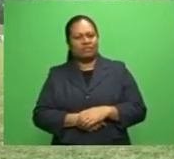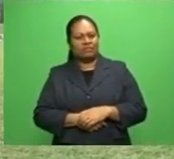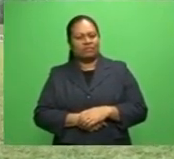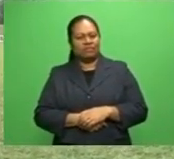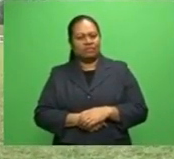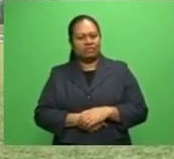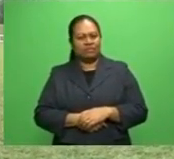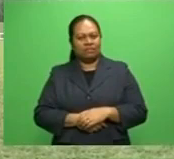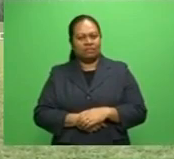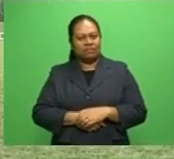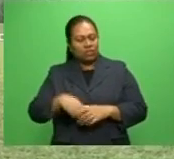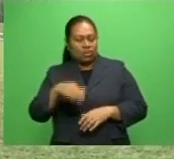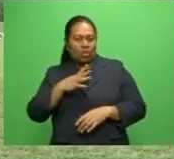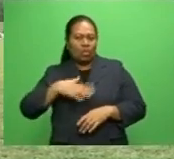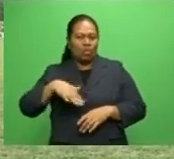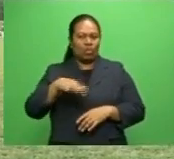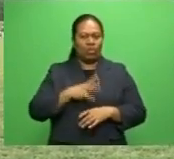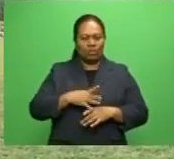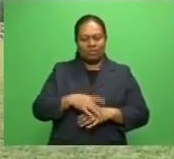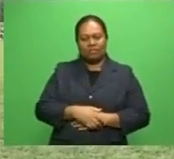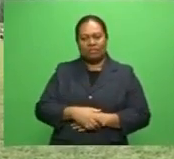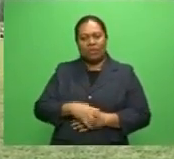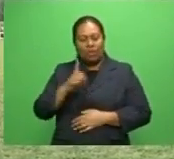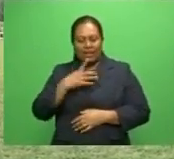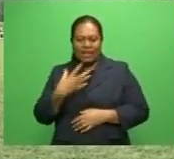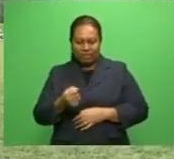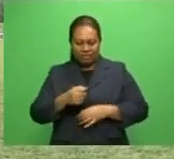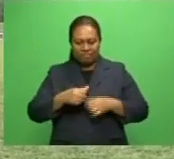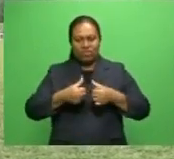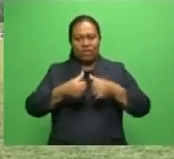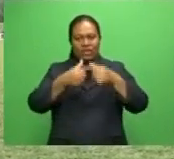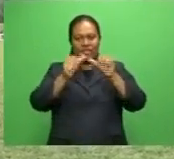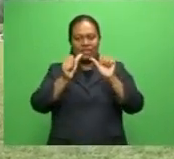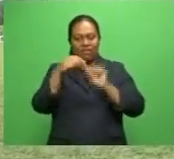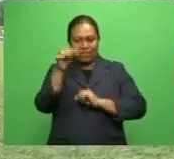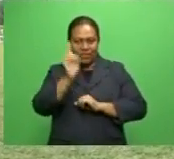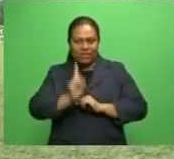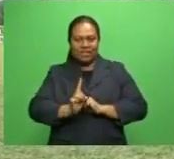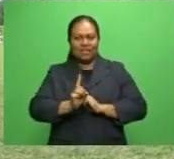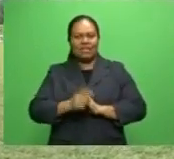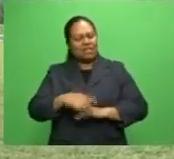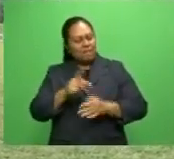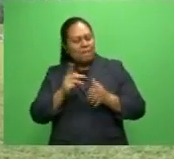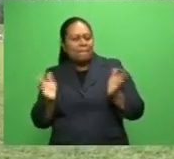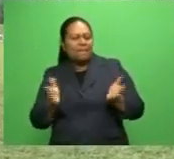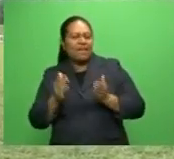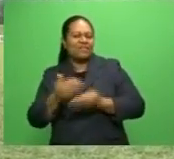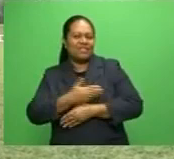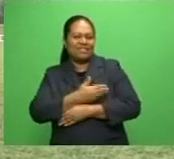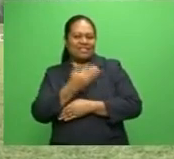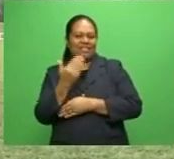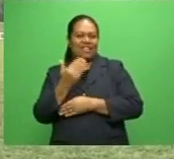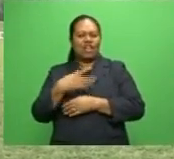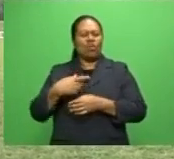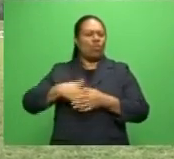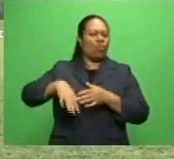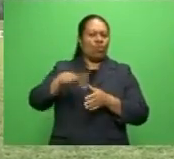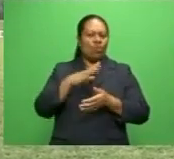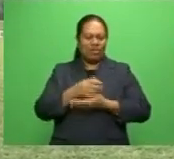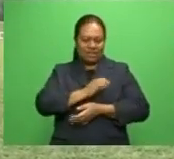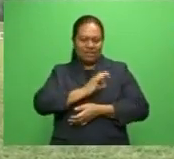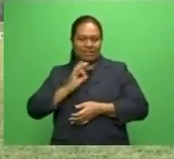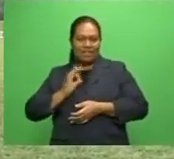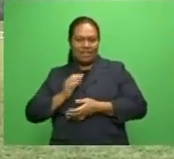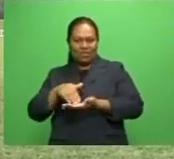We were able to execute everything we came to achieve here today. The team played their part and so did the team officials for helping us.